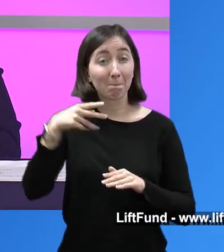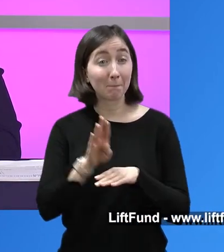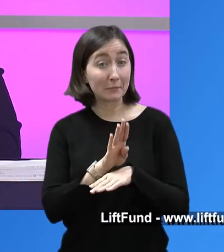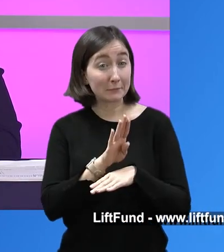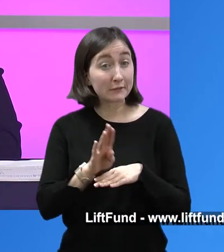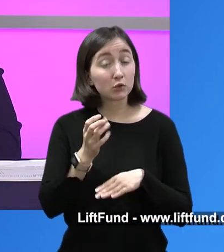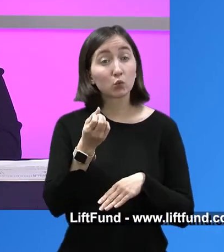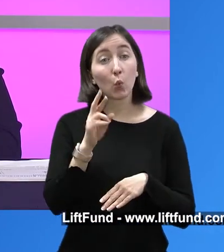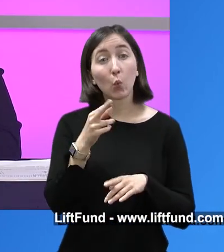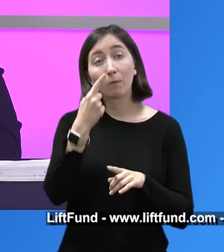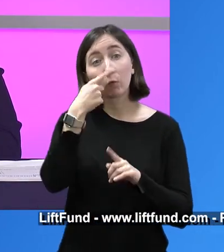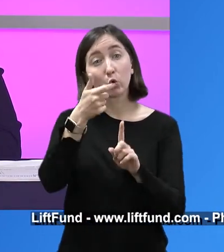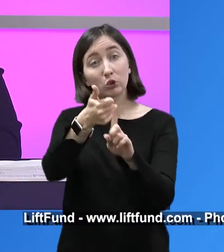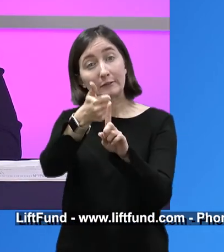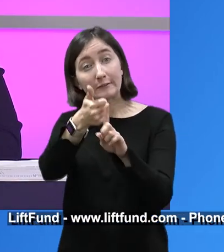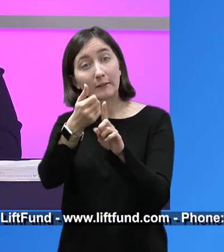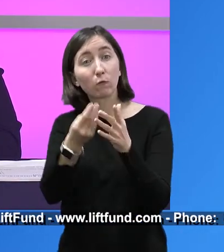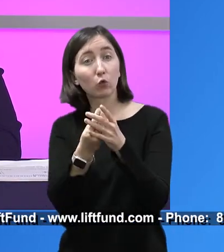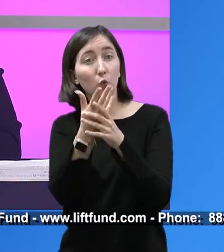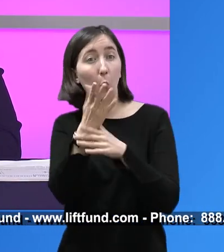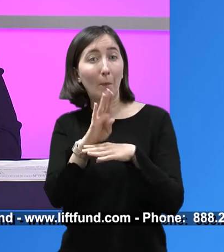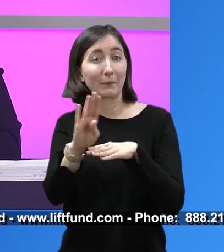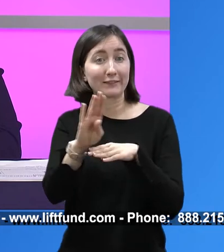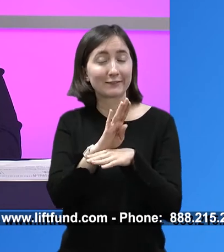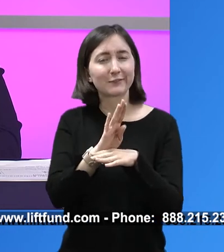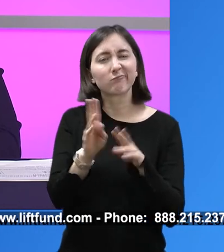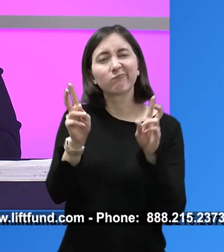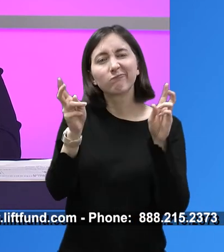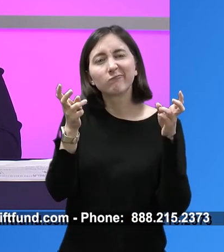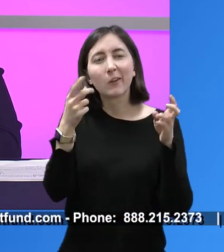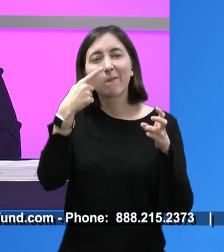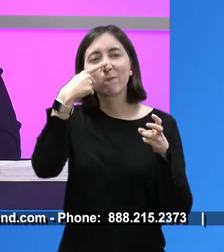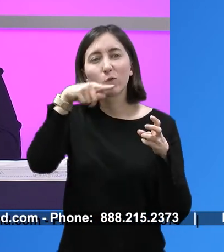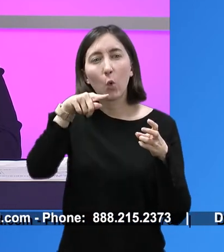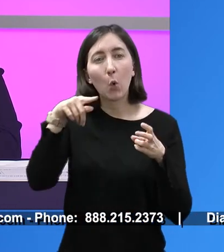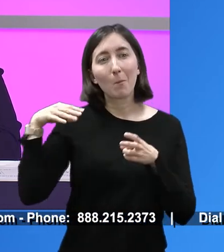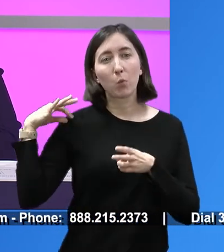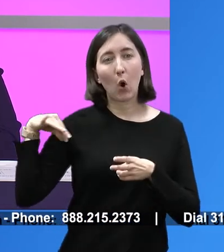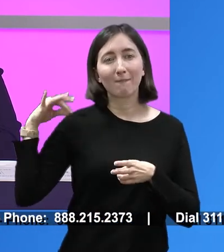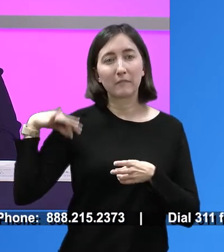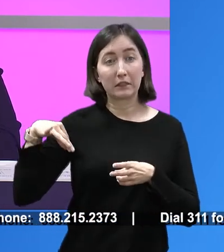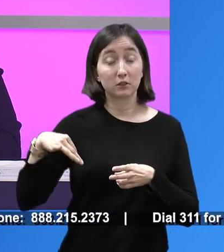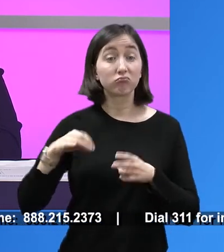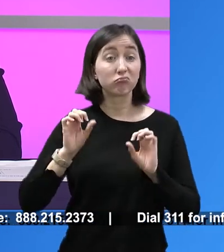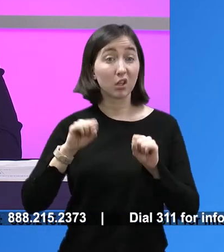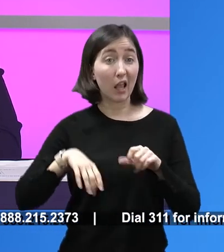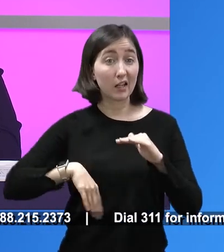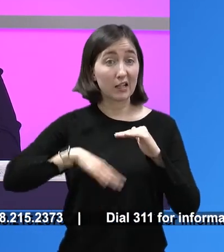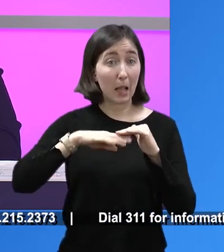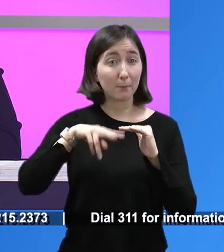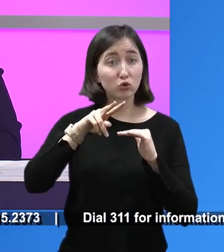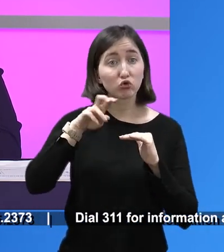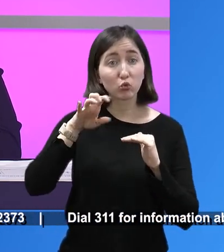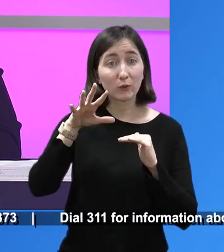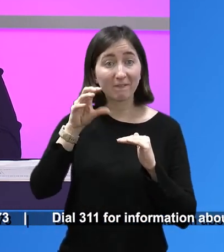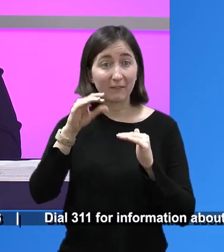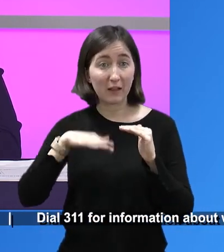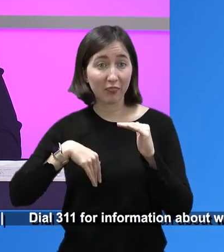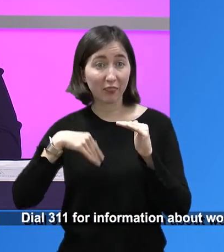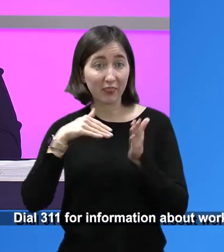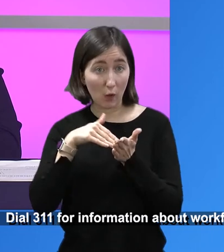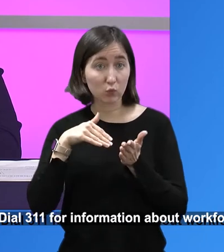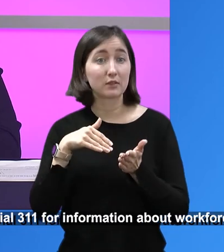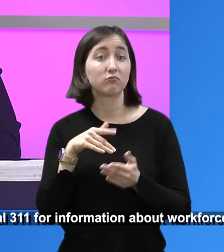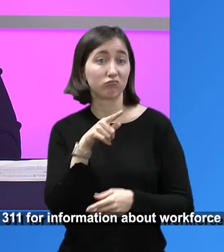someone who's growing their business. As long as it is a for profit business, then we can consider it under the SBA 7A